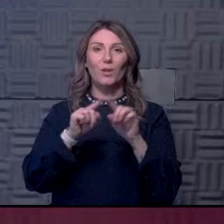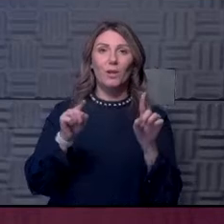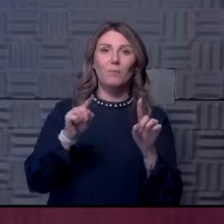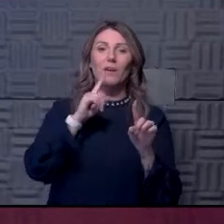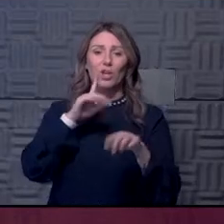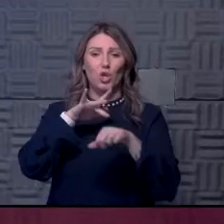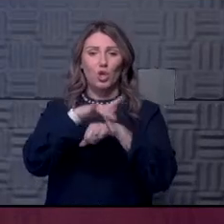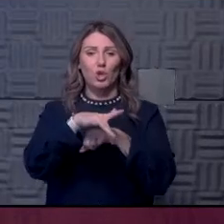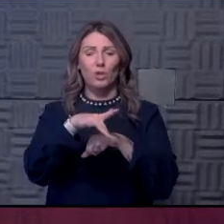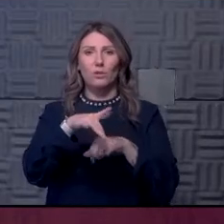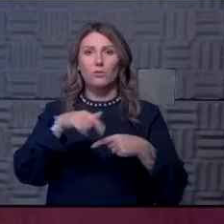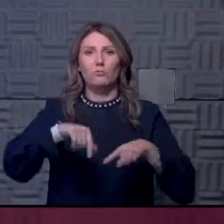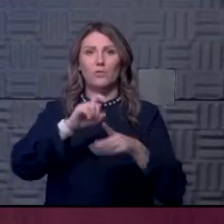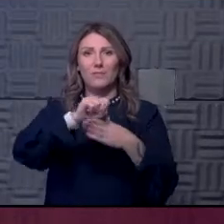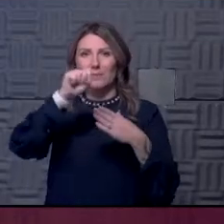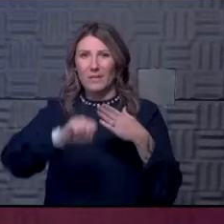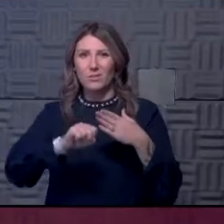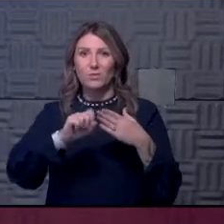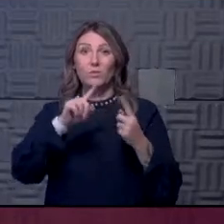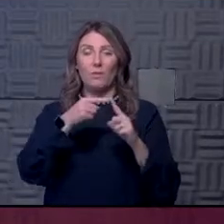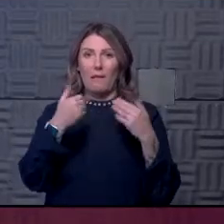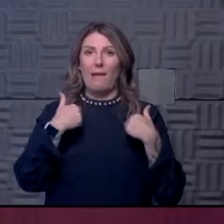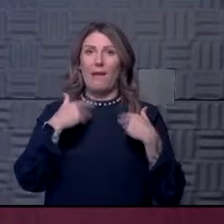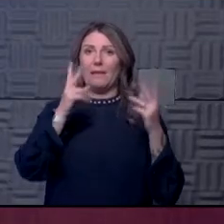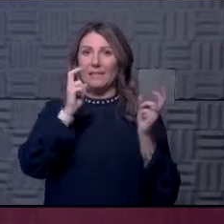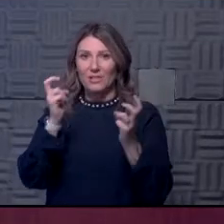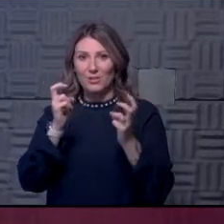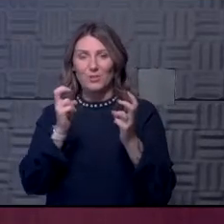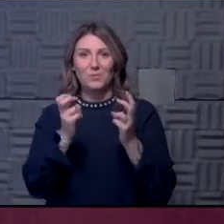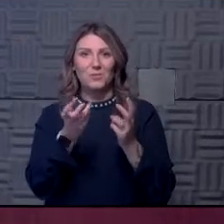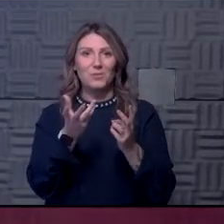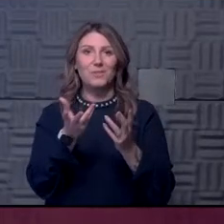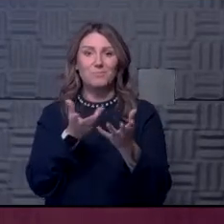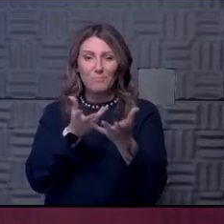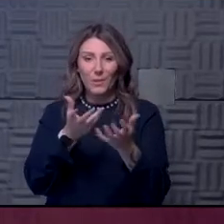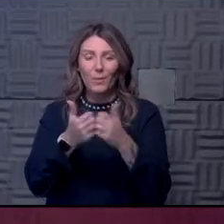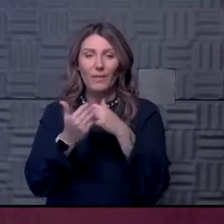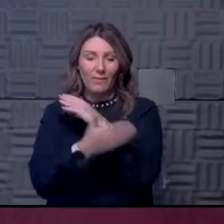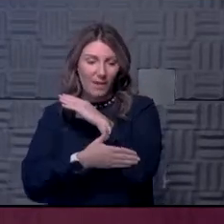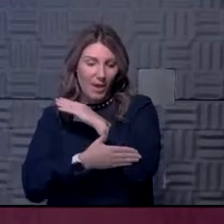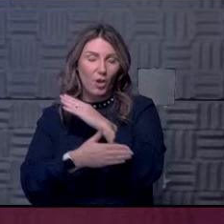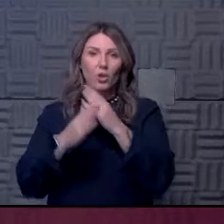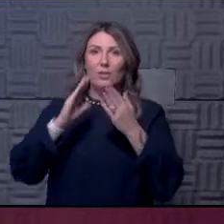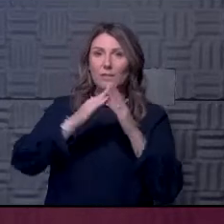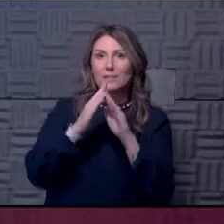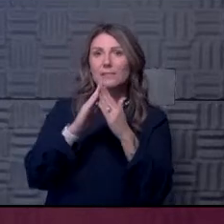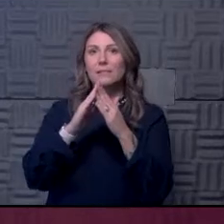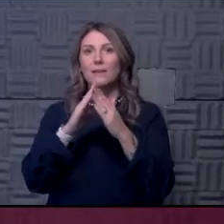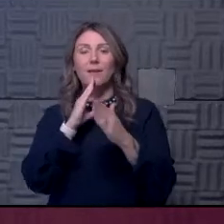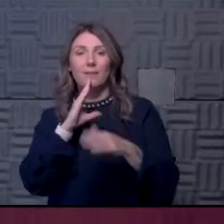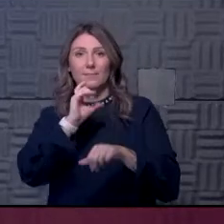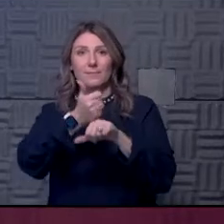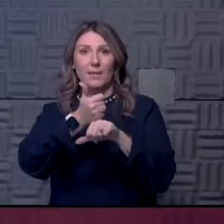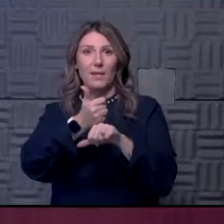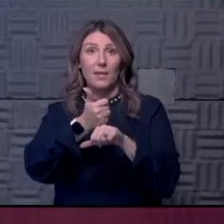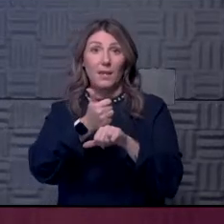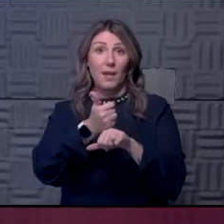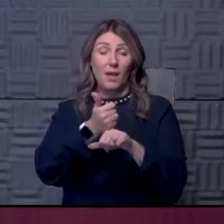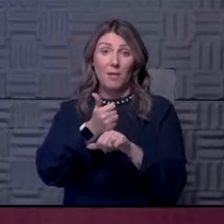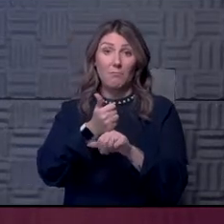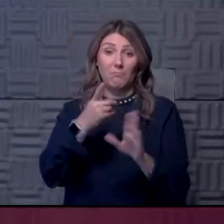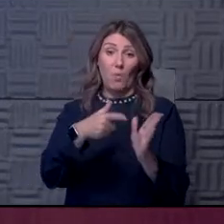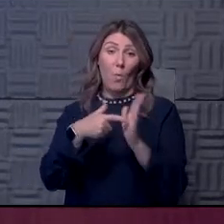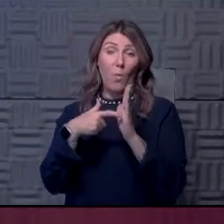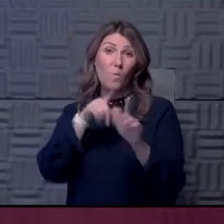semester when we had some issues around that, uh, working with, with the county and the city and, and passing some ordinances that, that would allow,